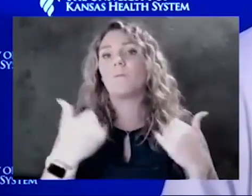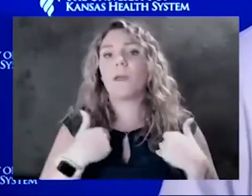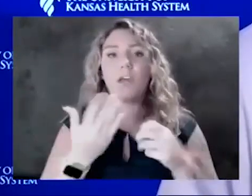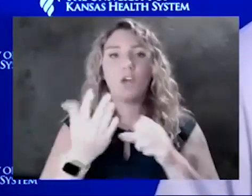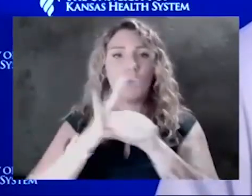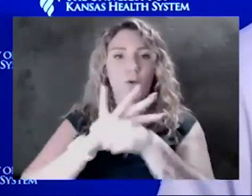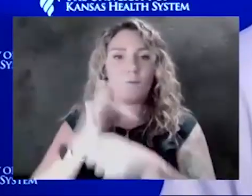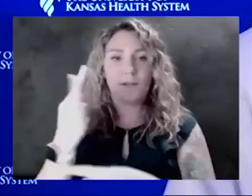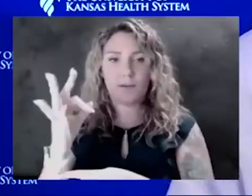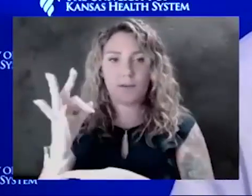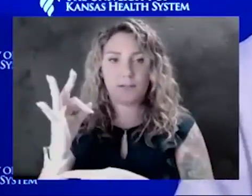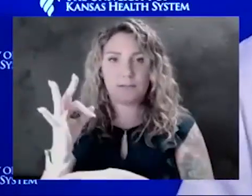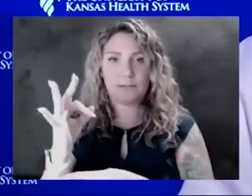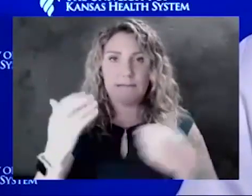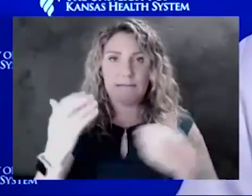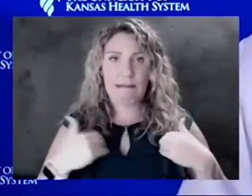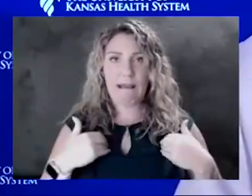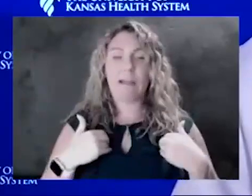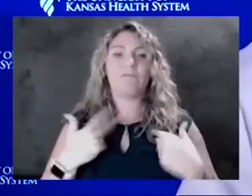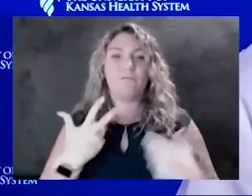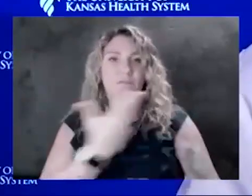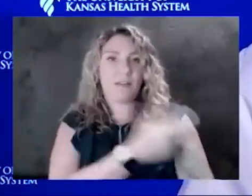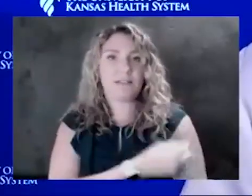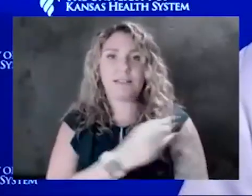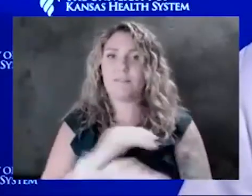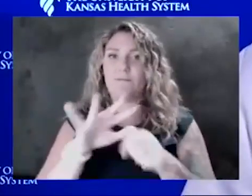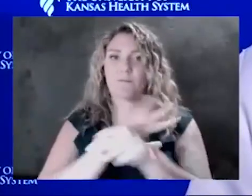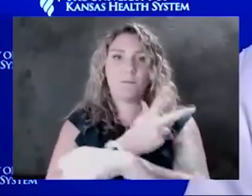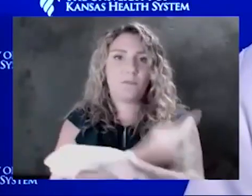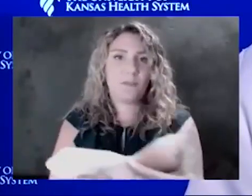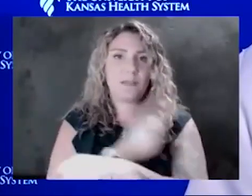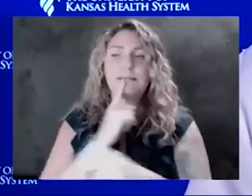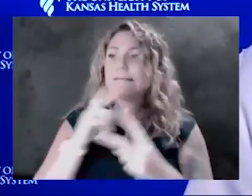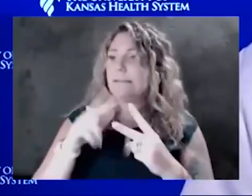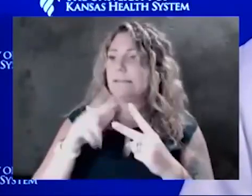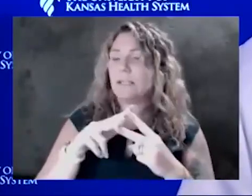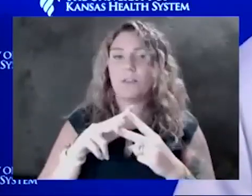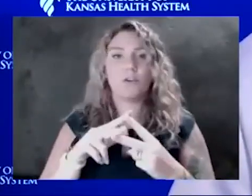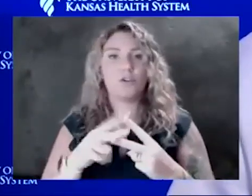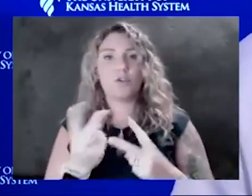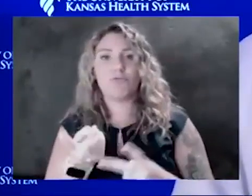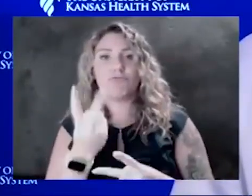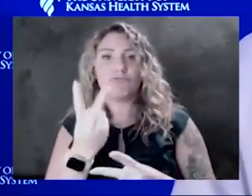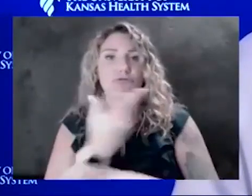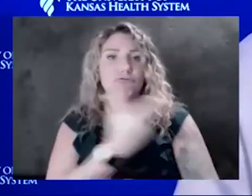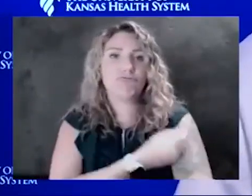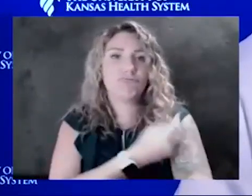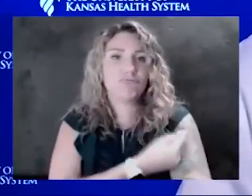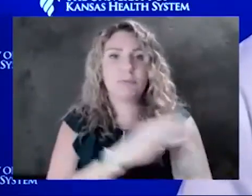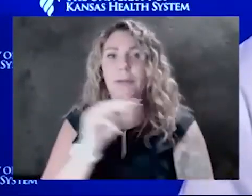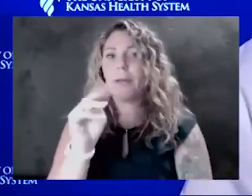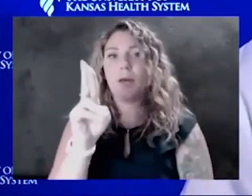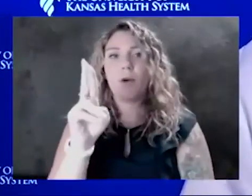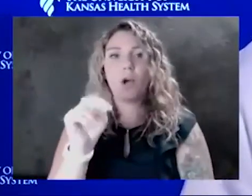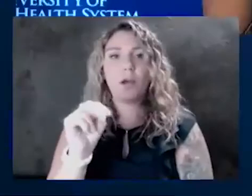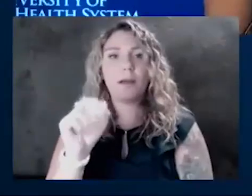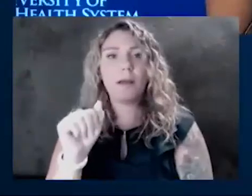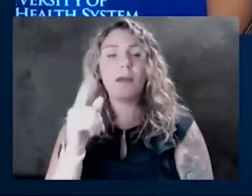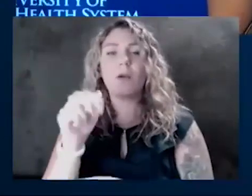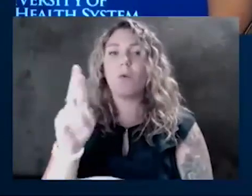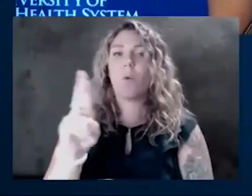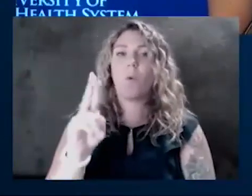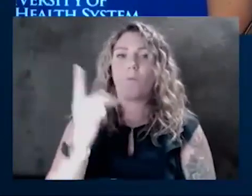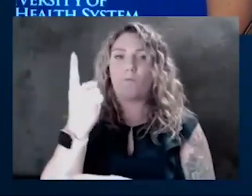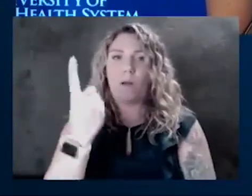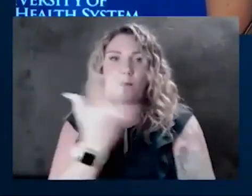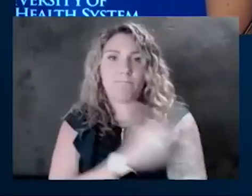get vaccinated and become fully vaccinated again, either with the two dose mRNA vaccines or the single dose Johnson and Johnson vaccine. Okay. I'm going to ask a